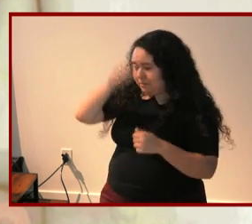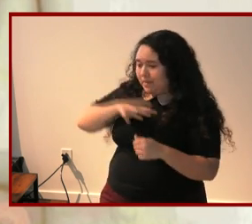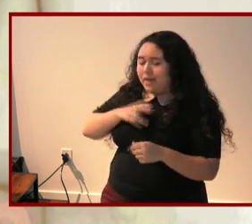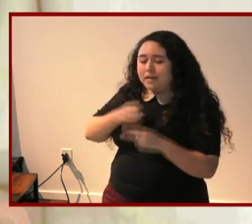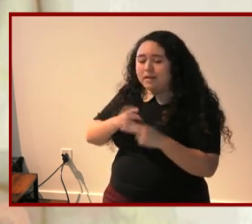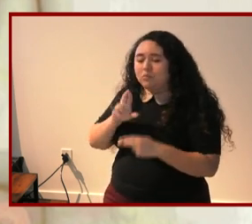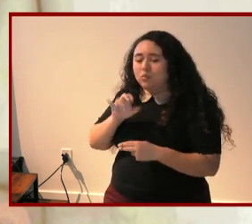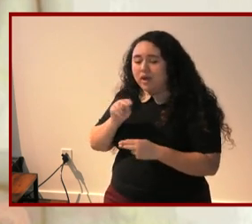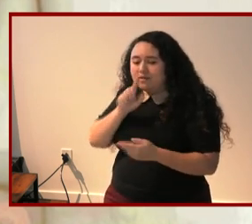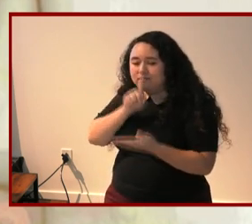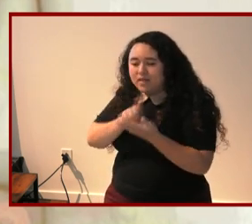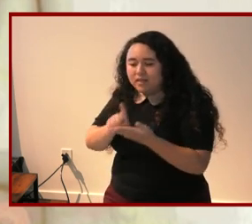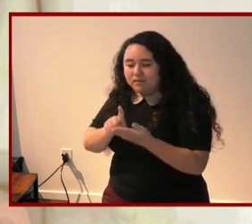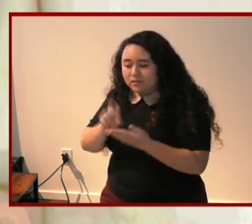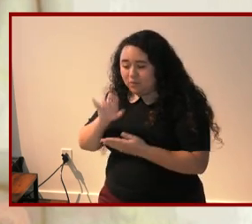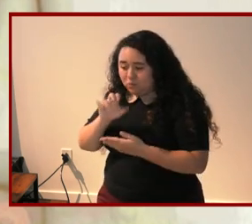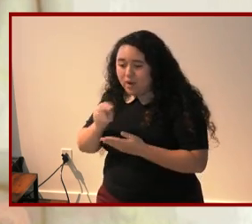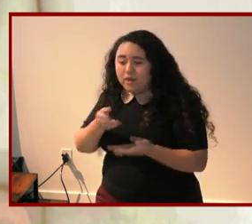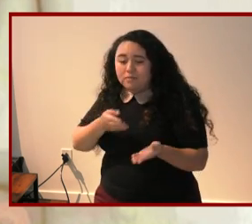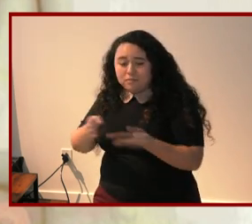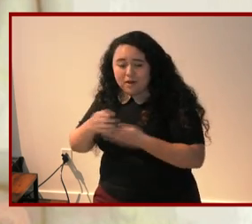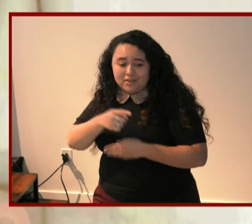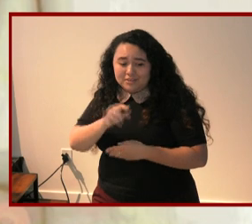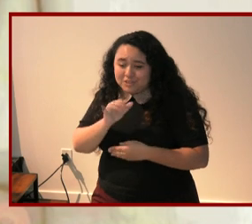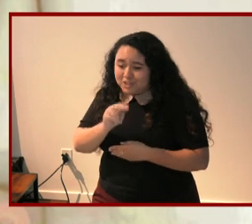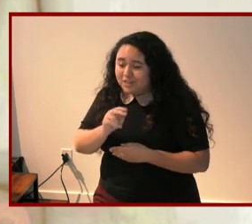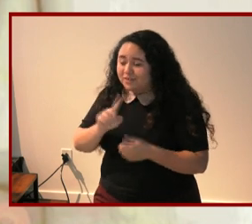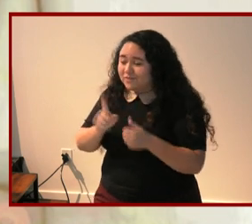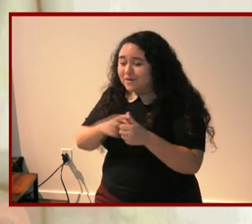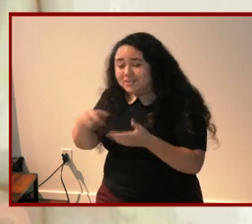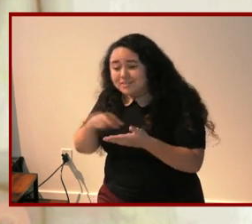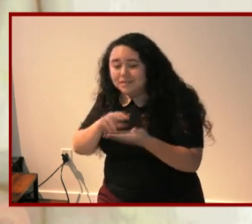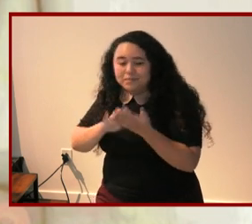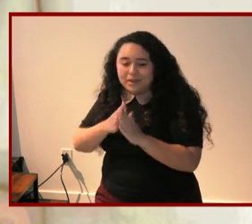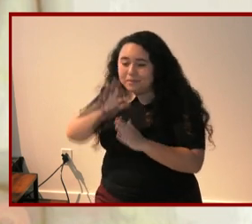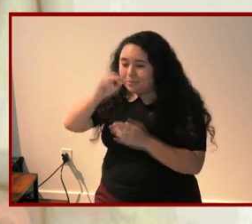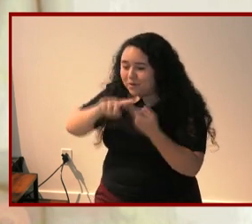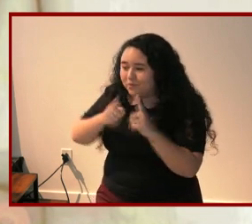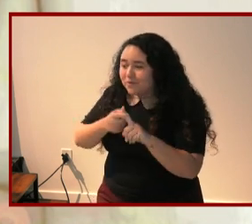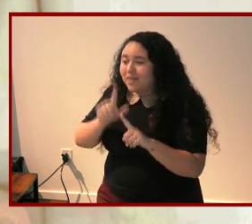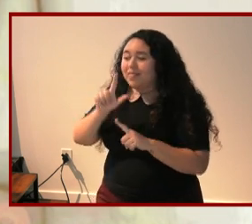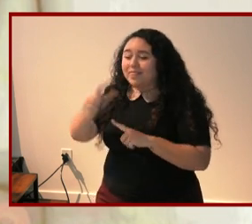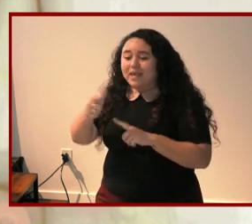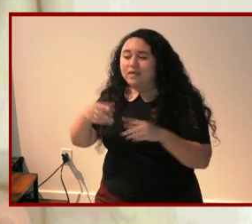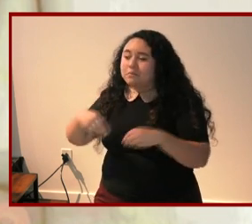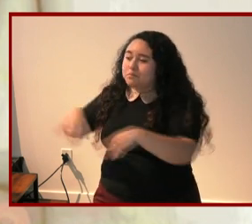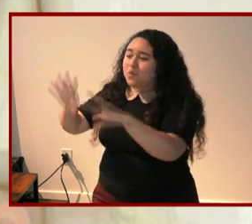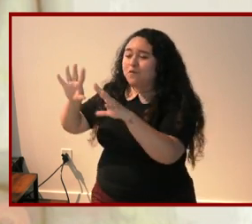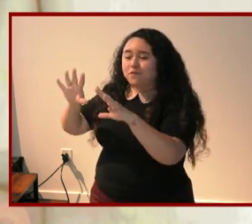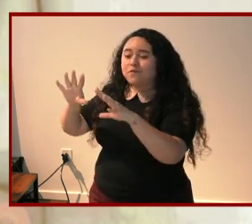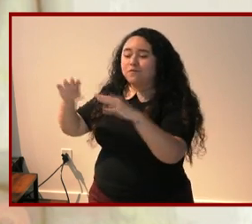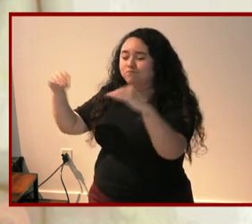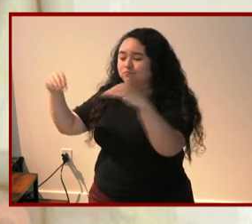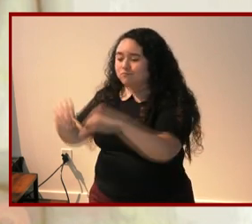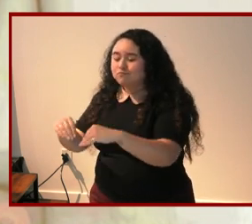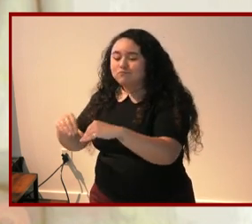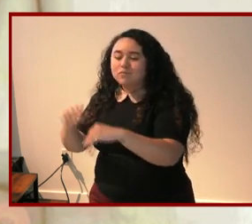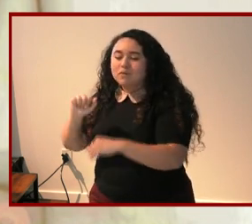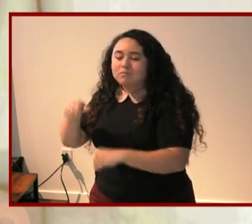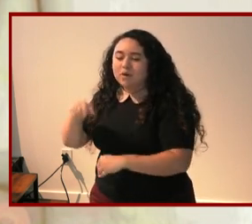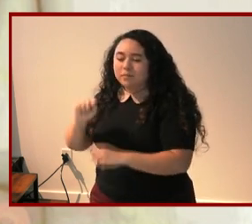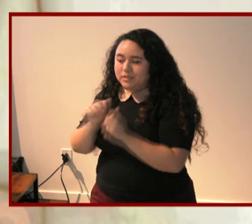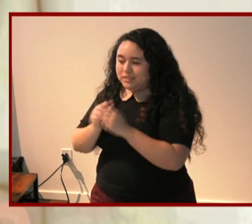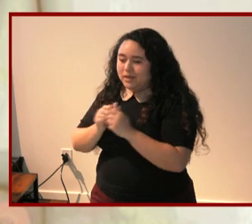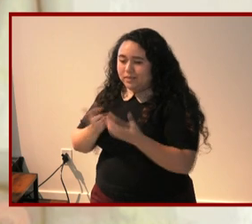has down syndrome took jillian to her first dance he became her boyfriend and later the two moved out of their parents homes and into an apartment